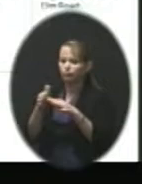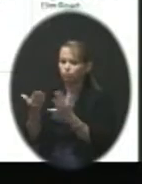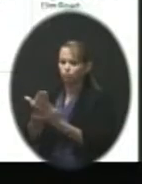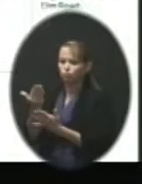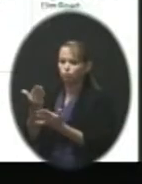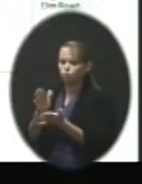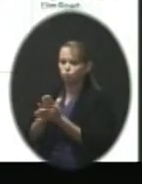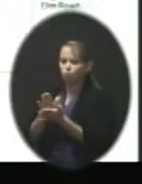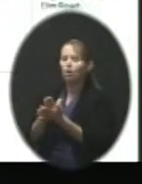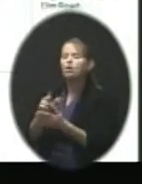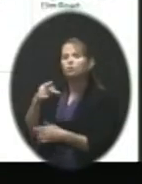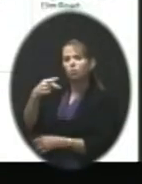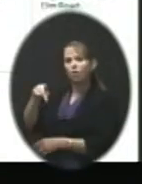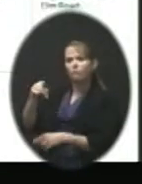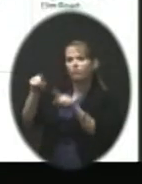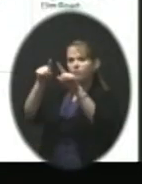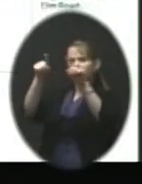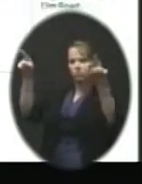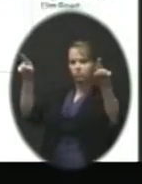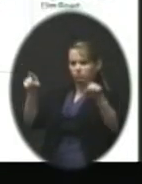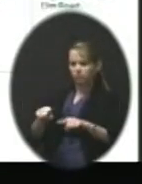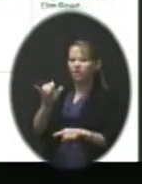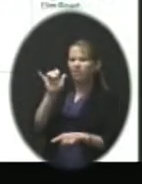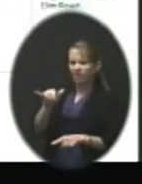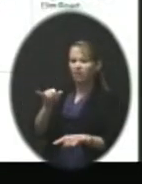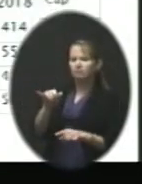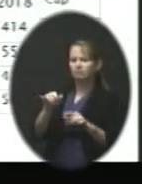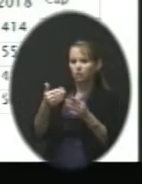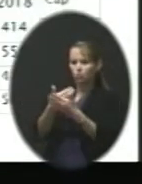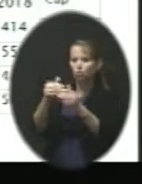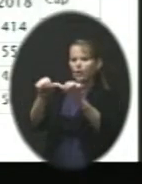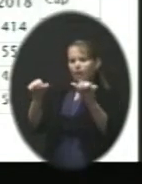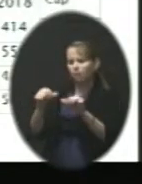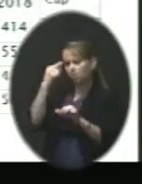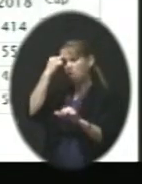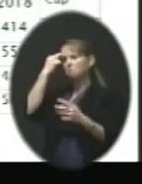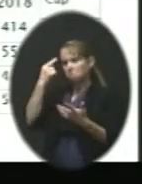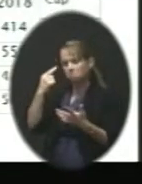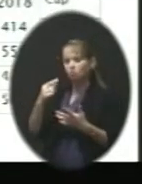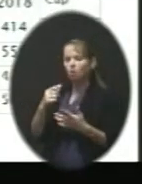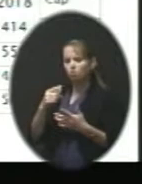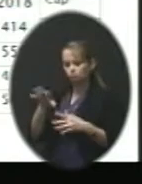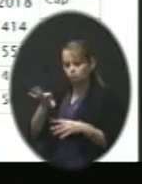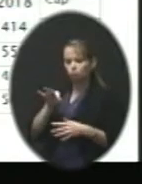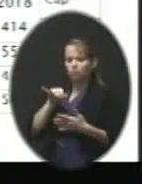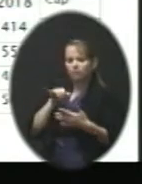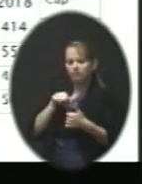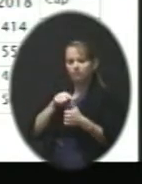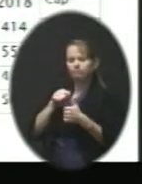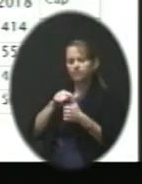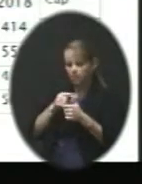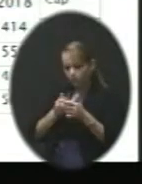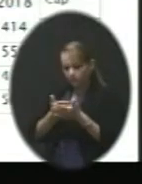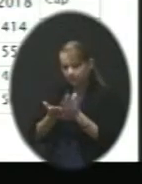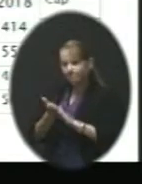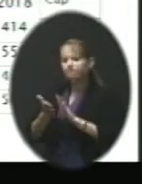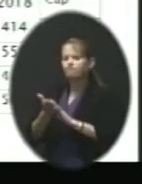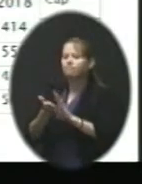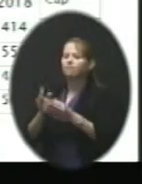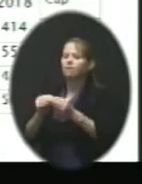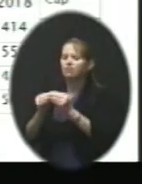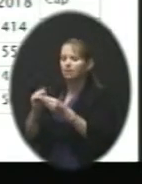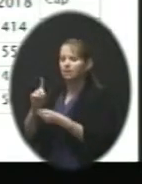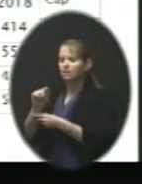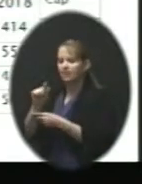purplish triangle. So we took this option and we ran the data. So I want to show you kind of similar to that early data, the data we